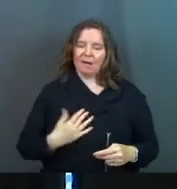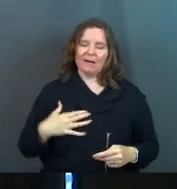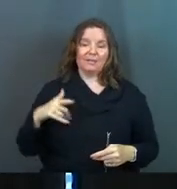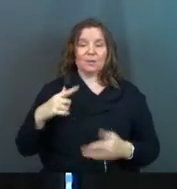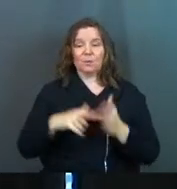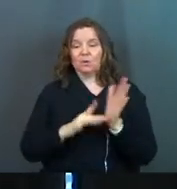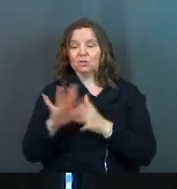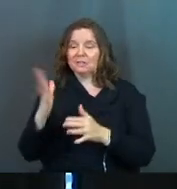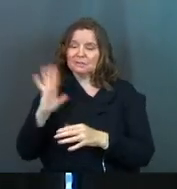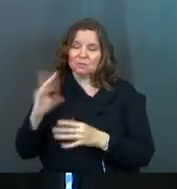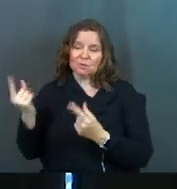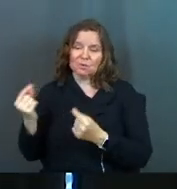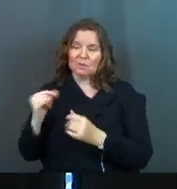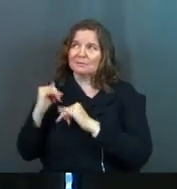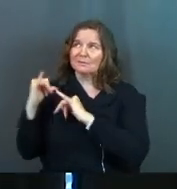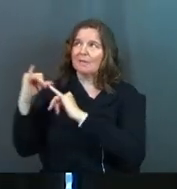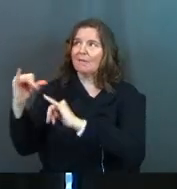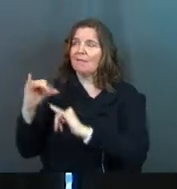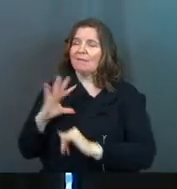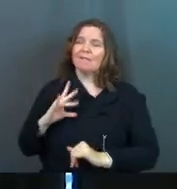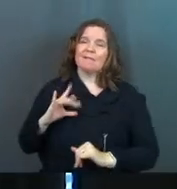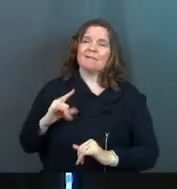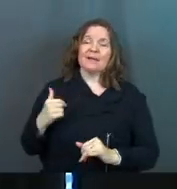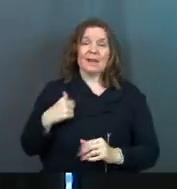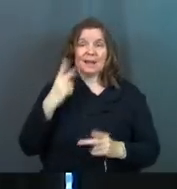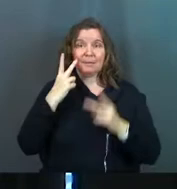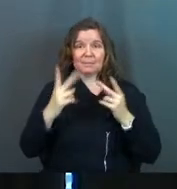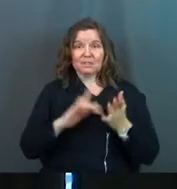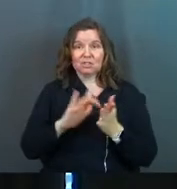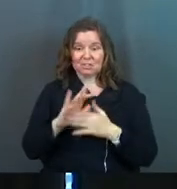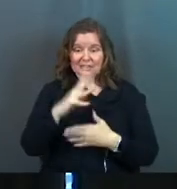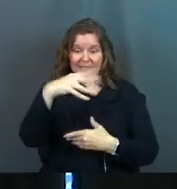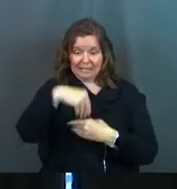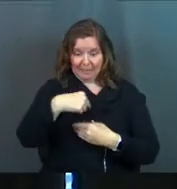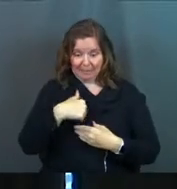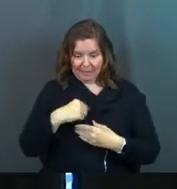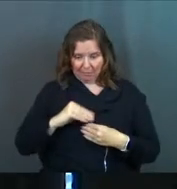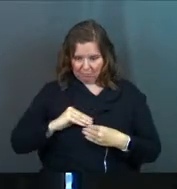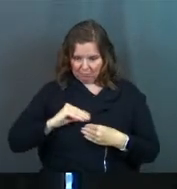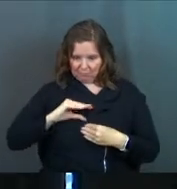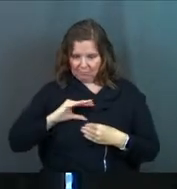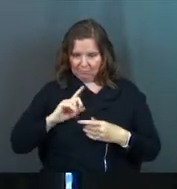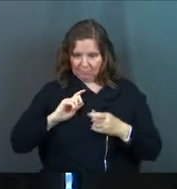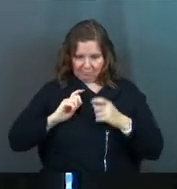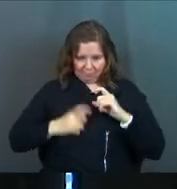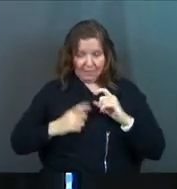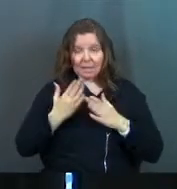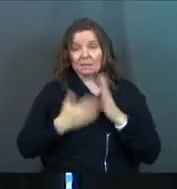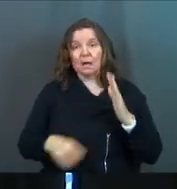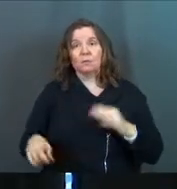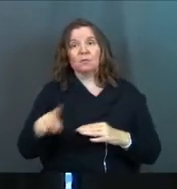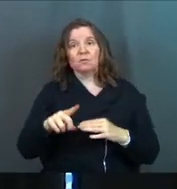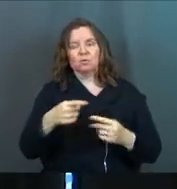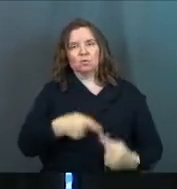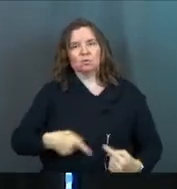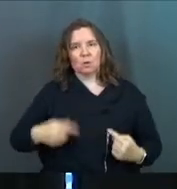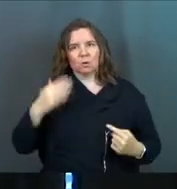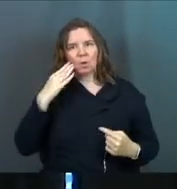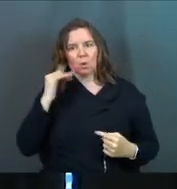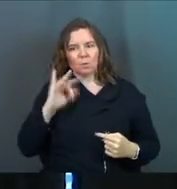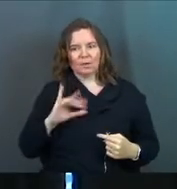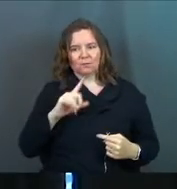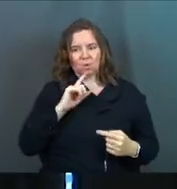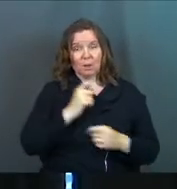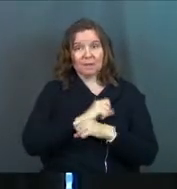like, this is what Jesus used to do. And it's like, and I'm seeing Jesus in me. Like some of you guys, you struggle to know